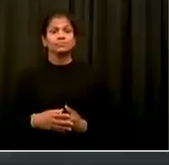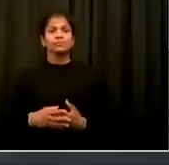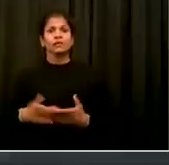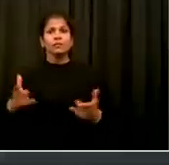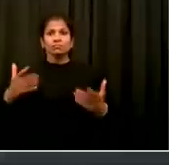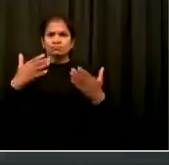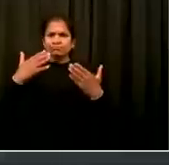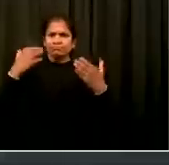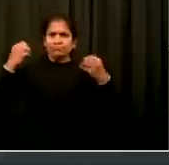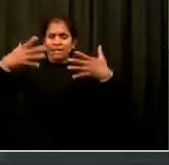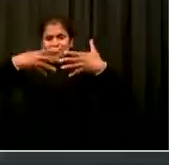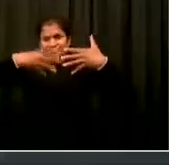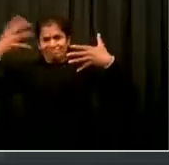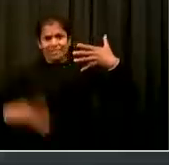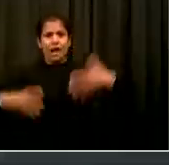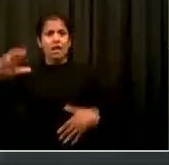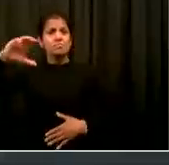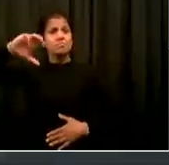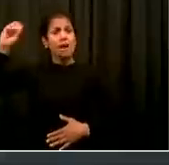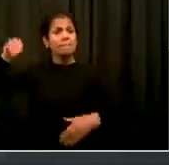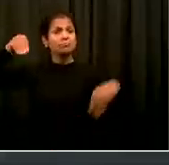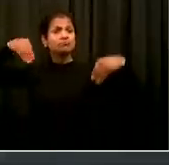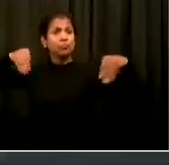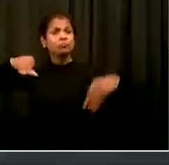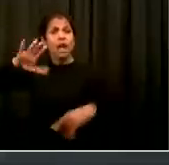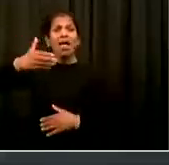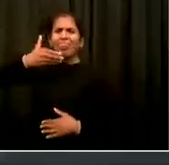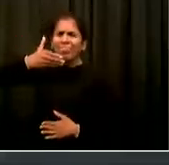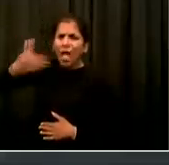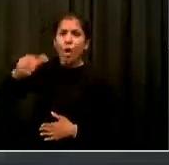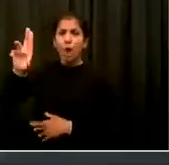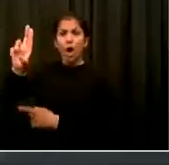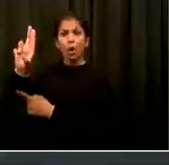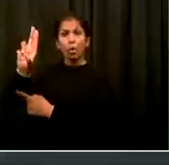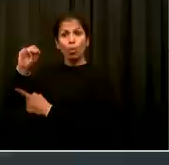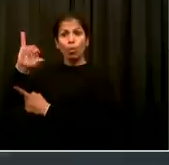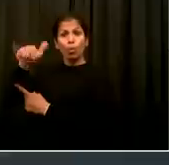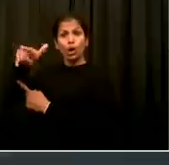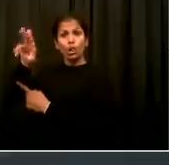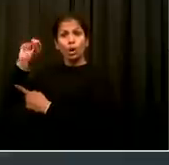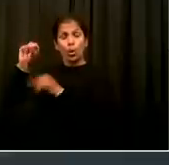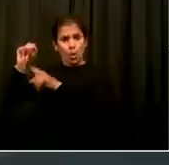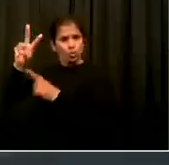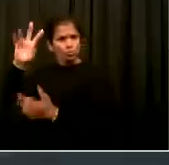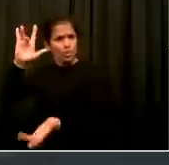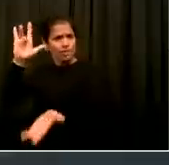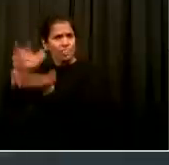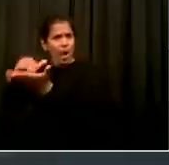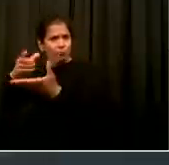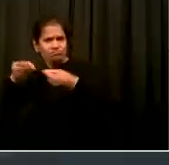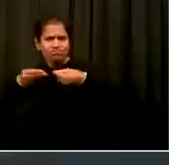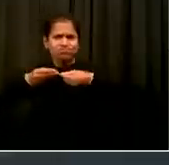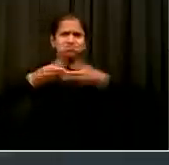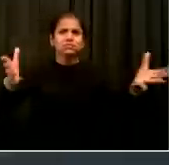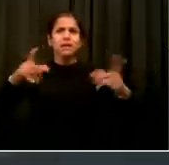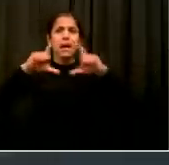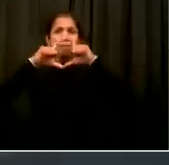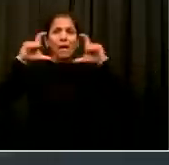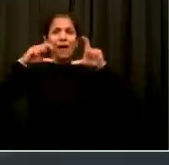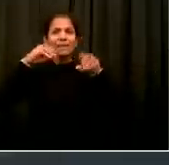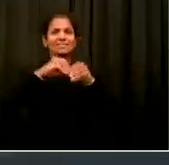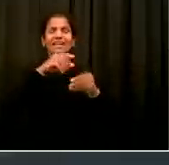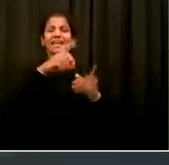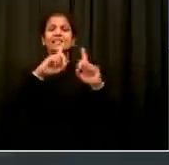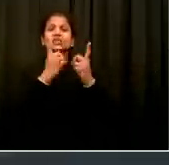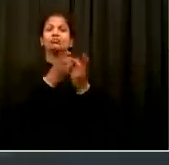work and want to be there for the people in New York City and put their energy and their talent and their money and their material